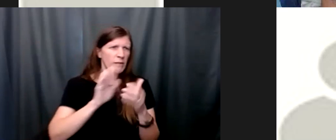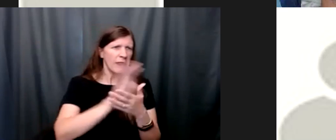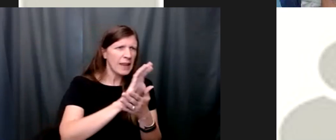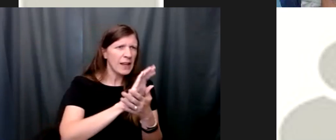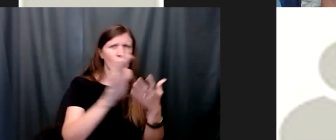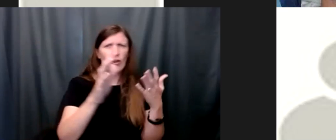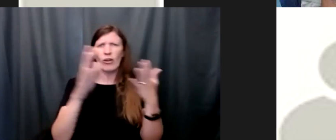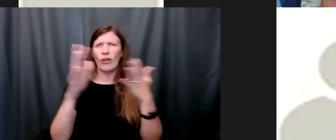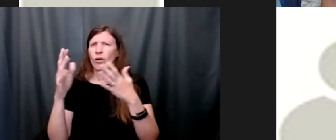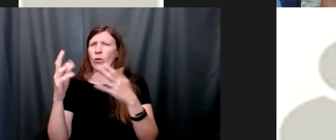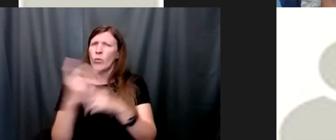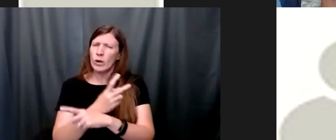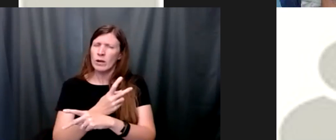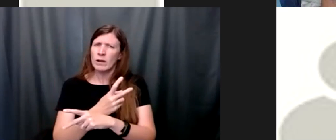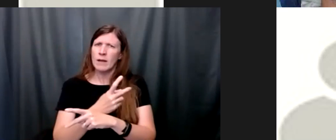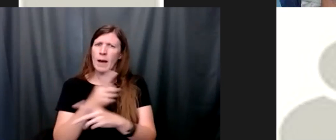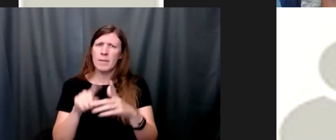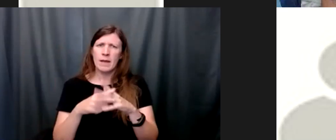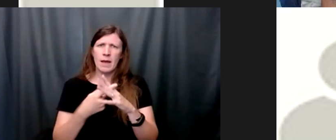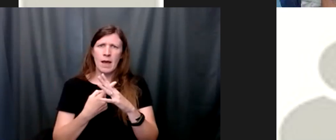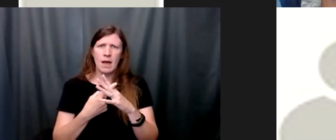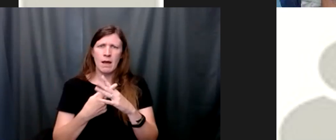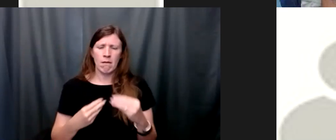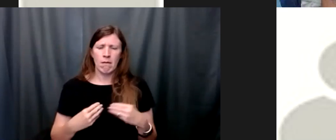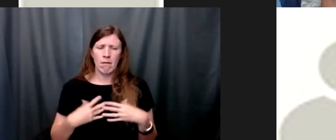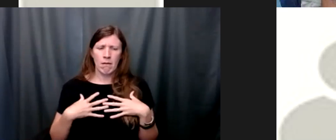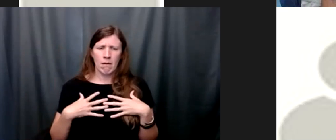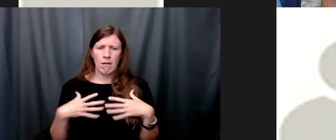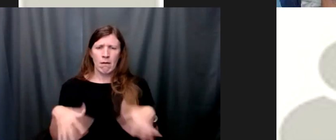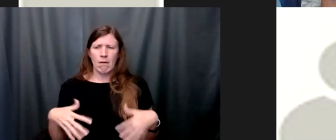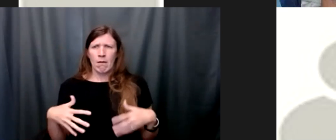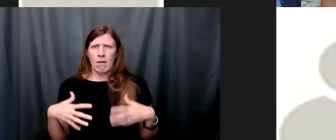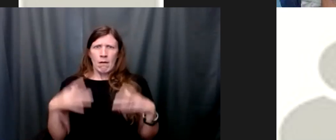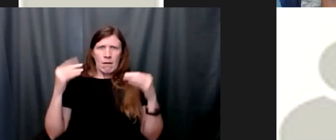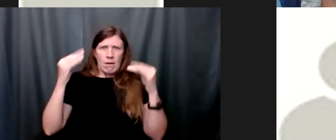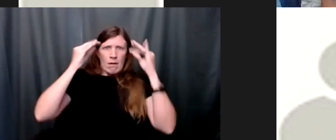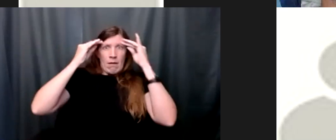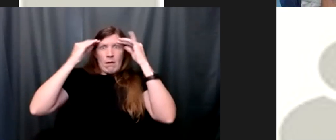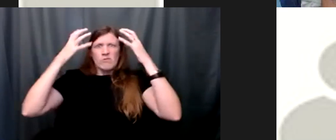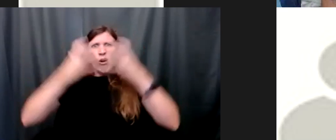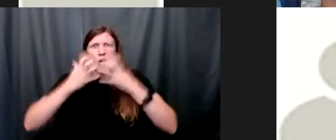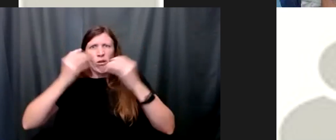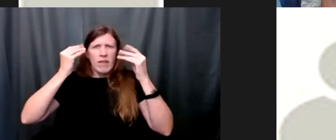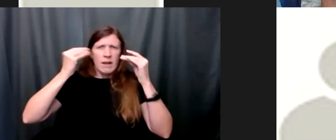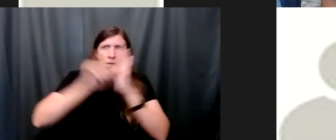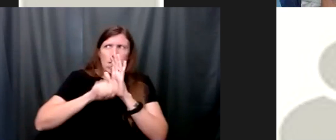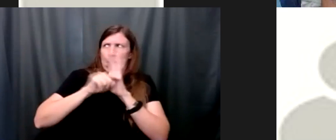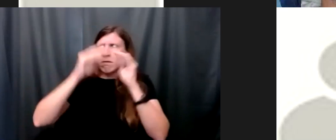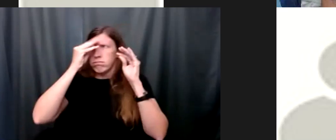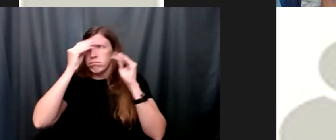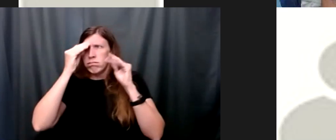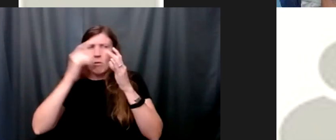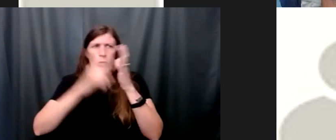i began to have these anxious and even dark thoughts and what i began to realize is that